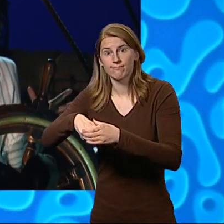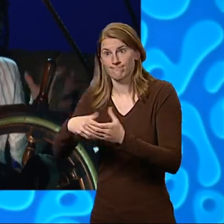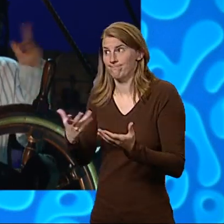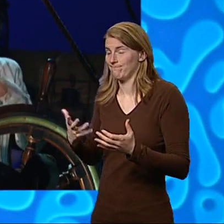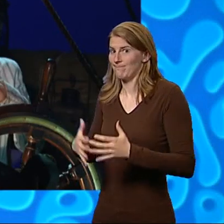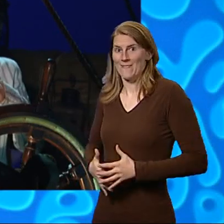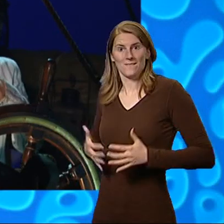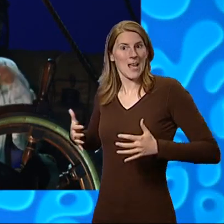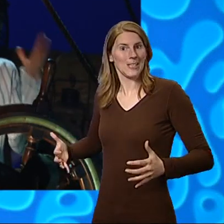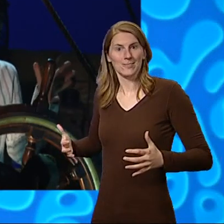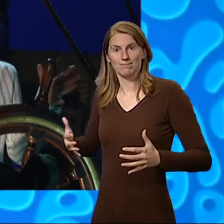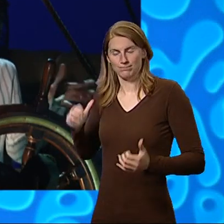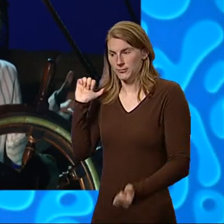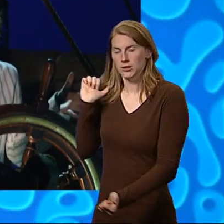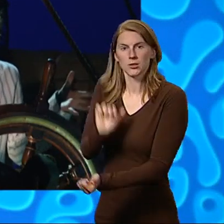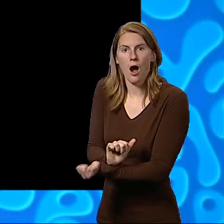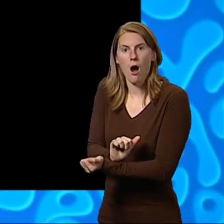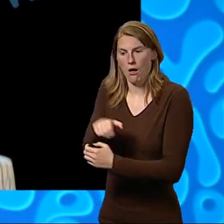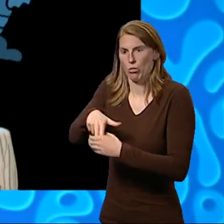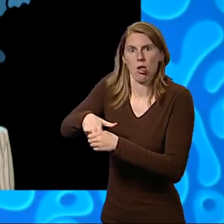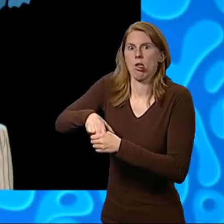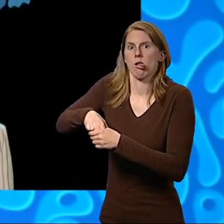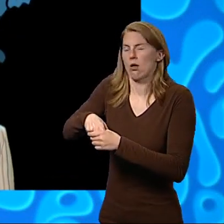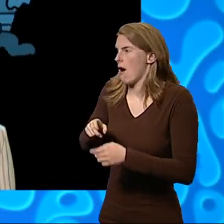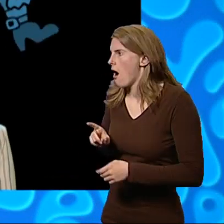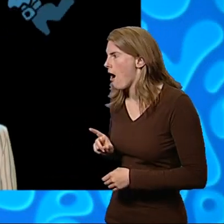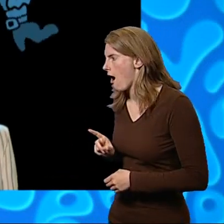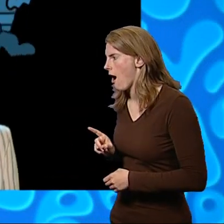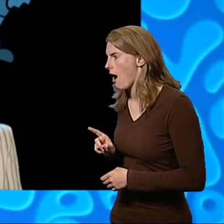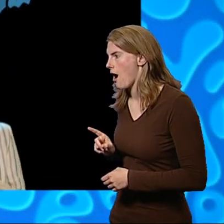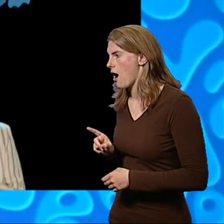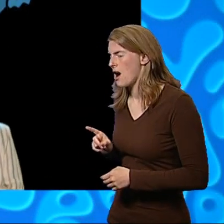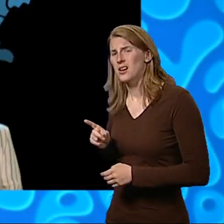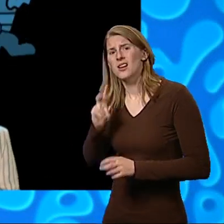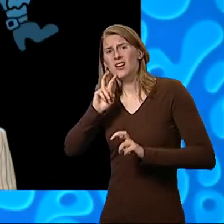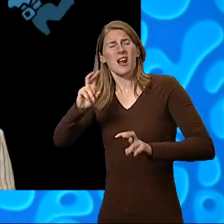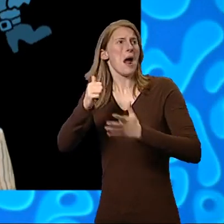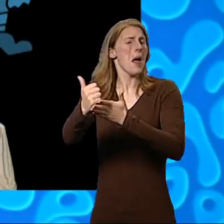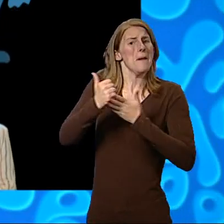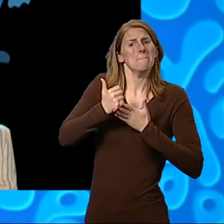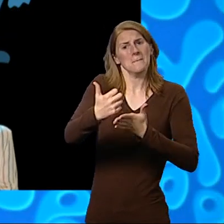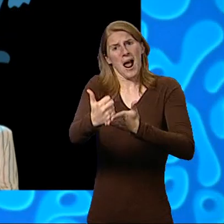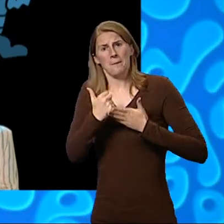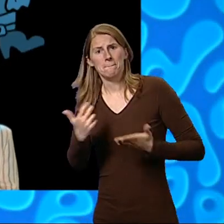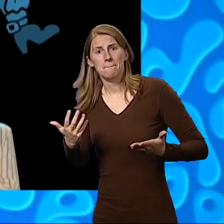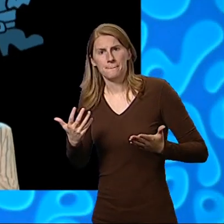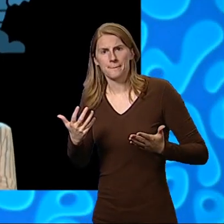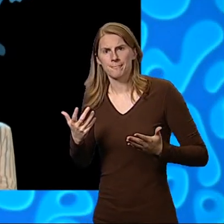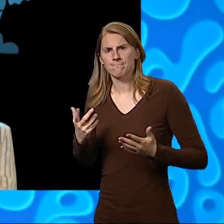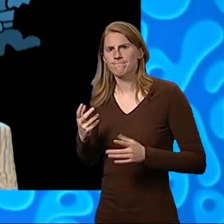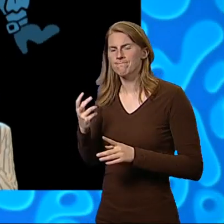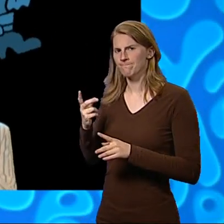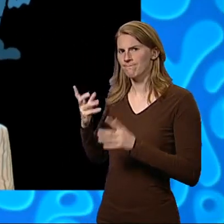and he got stuck, like a cork in a bottle. Help! He squeaked. Fifi Fofum